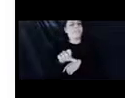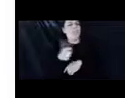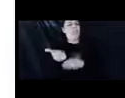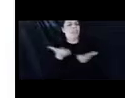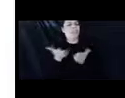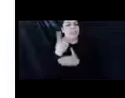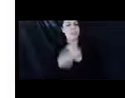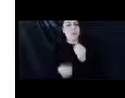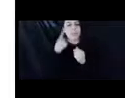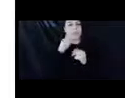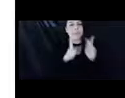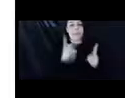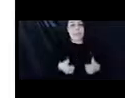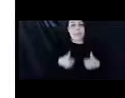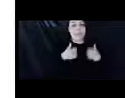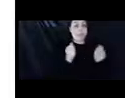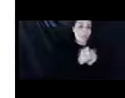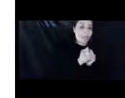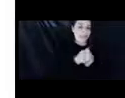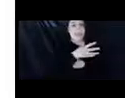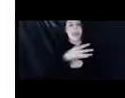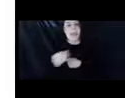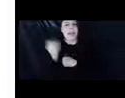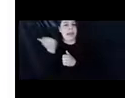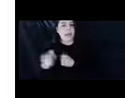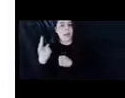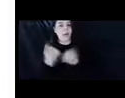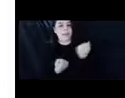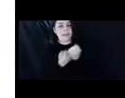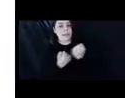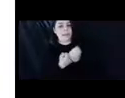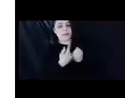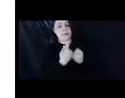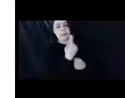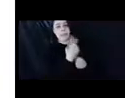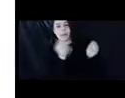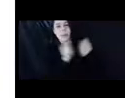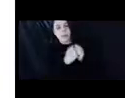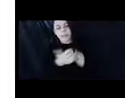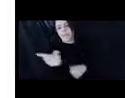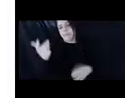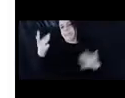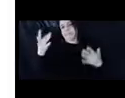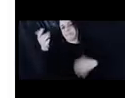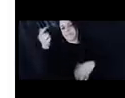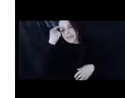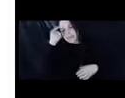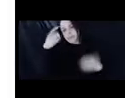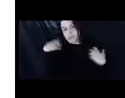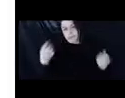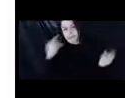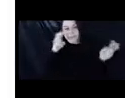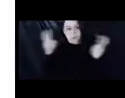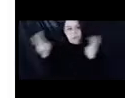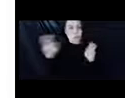living with mental health issues and for anybody supporting someone living with a mental health issue. All of our classes and groups are